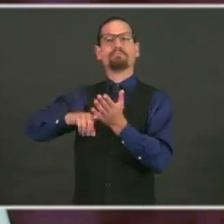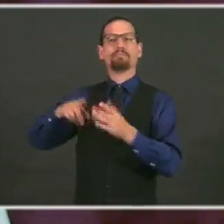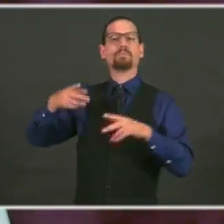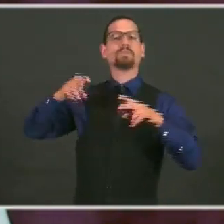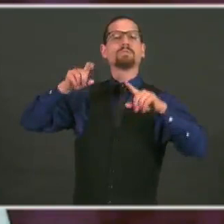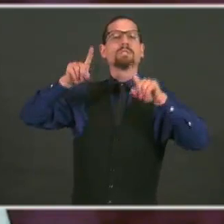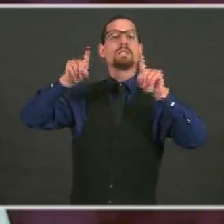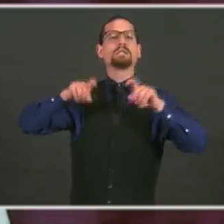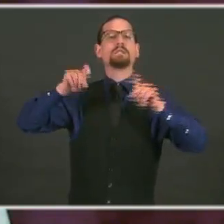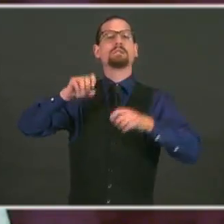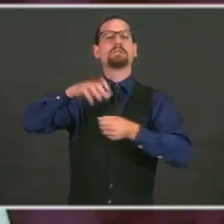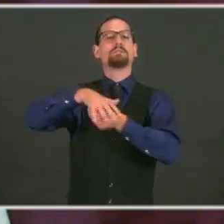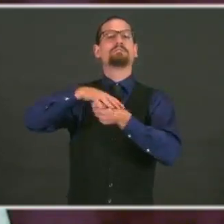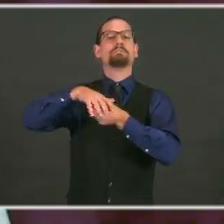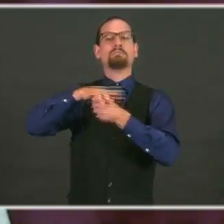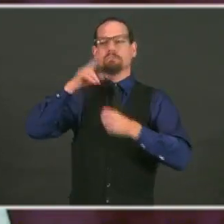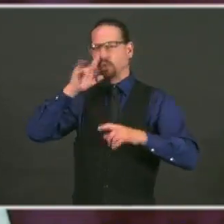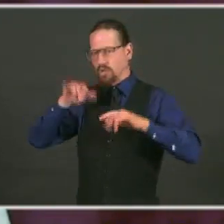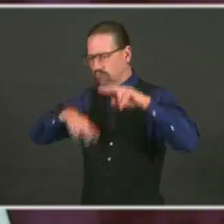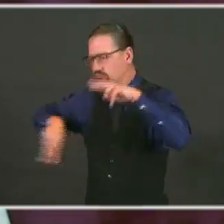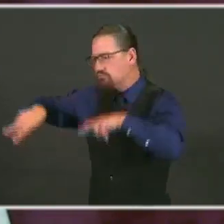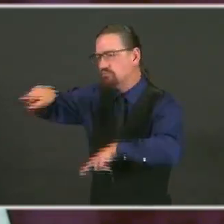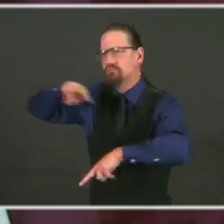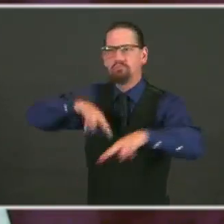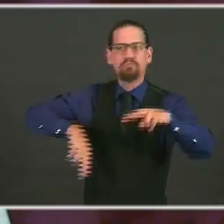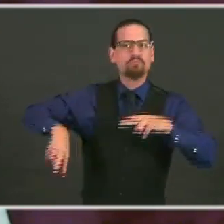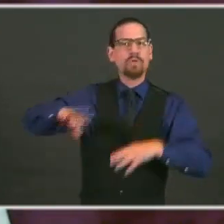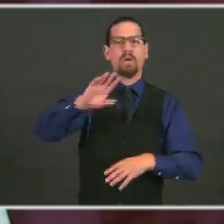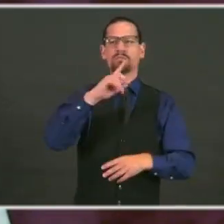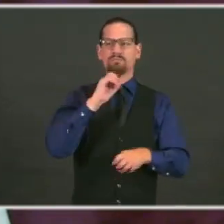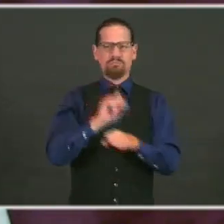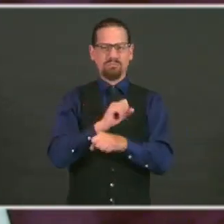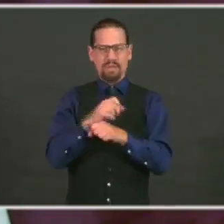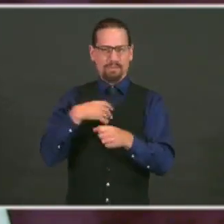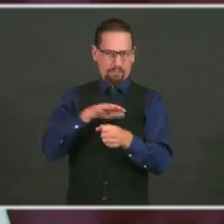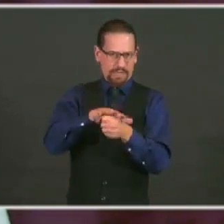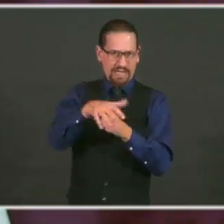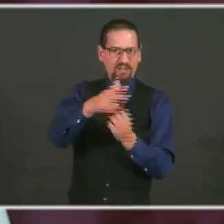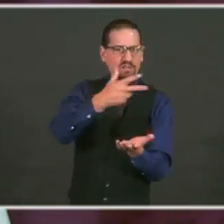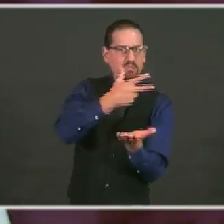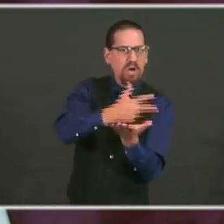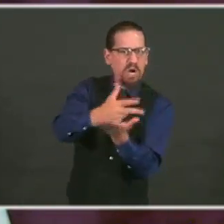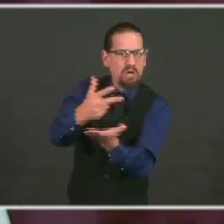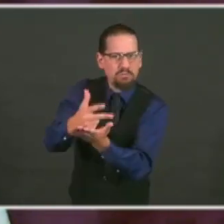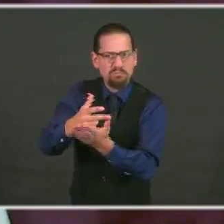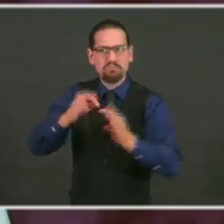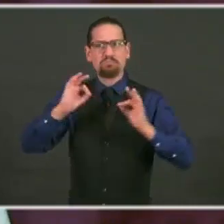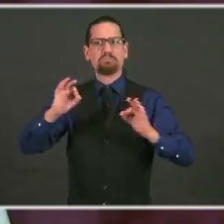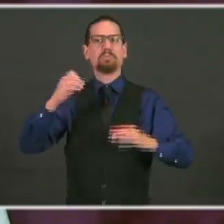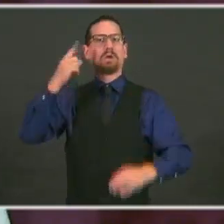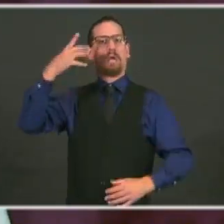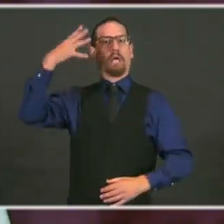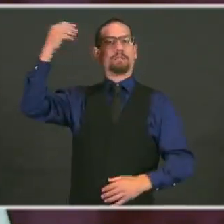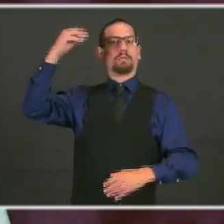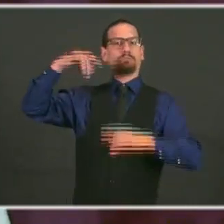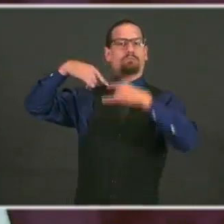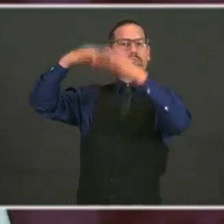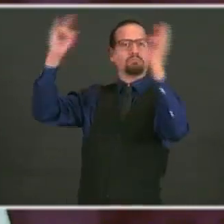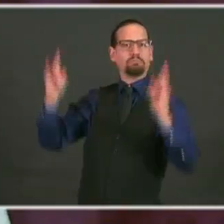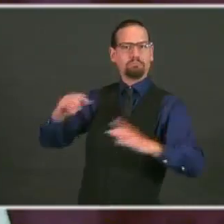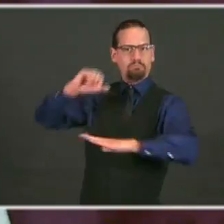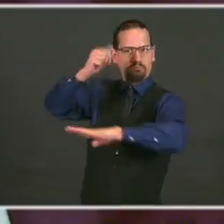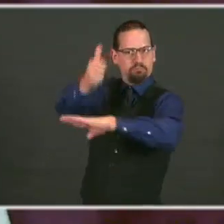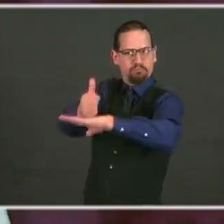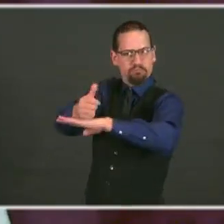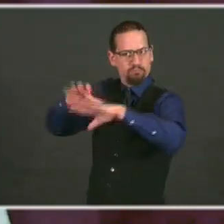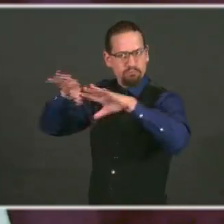this because they're all like this, there's plenty of free parking. It is outdoors. They'll get you in and out quickly.